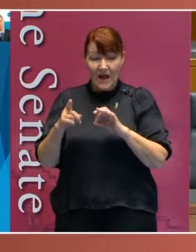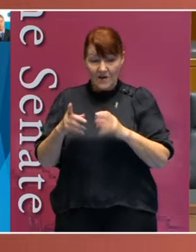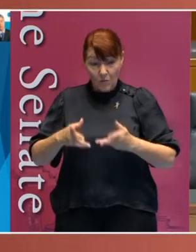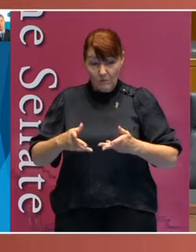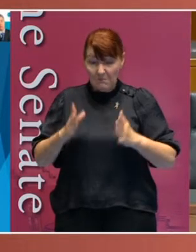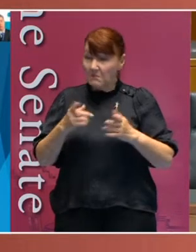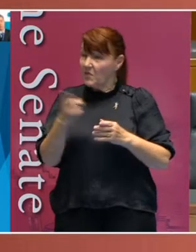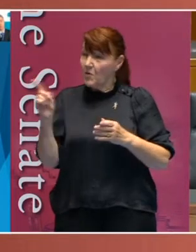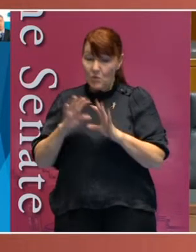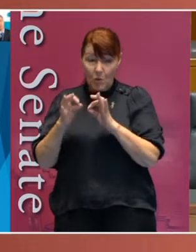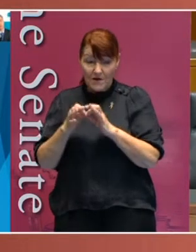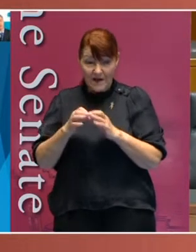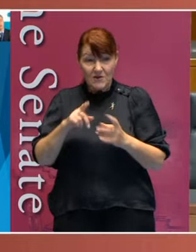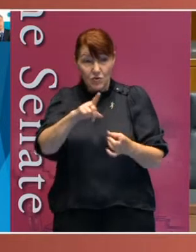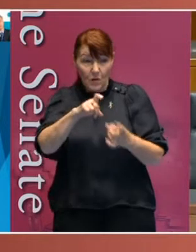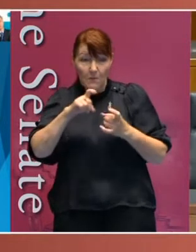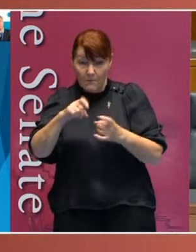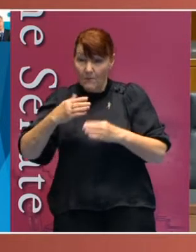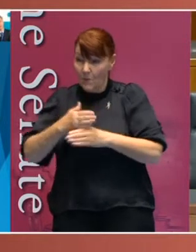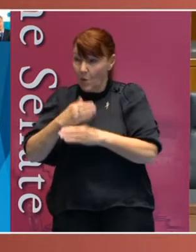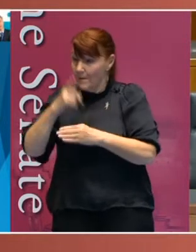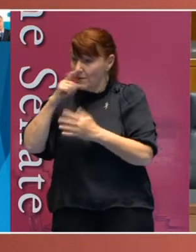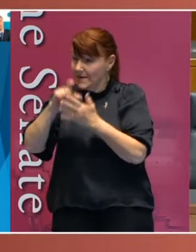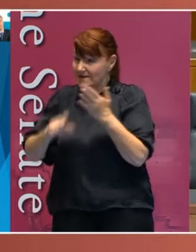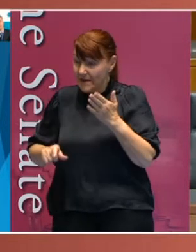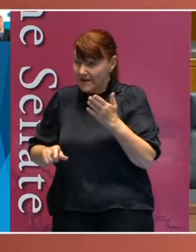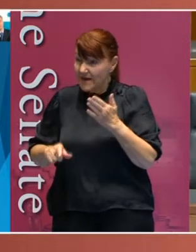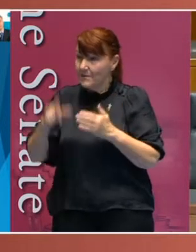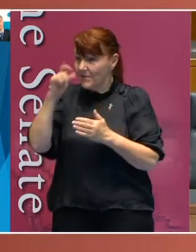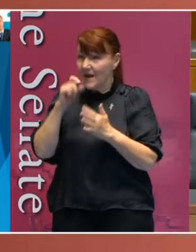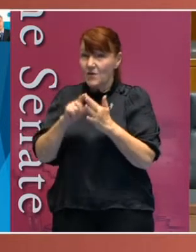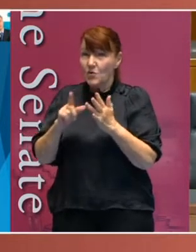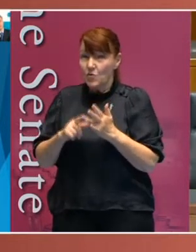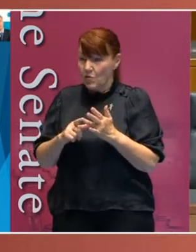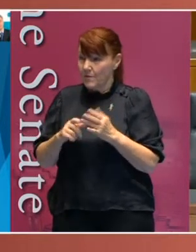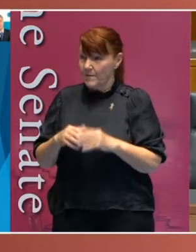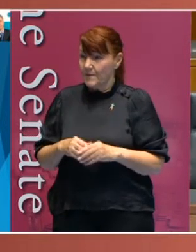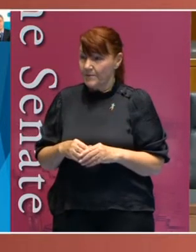to employ people with disability are able to be activated or considered now.